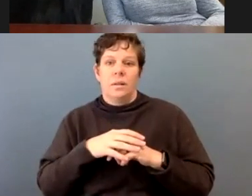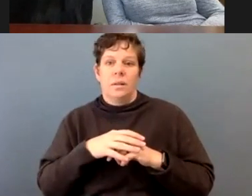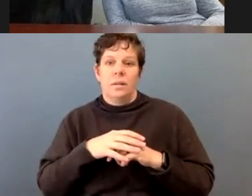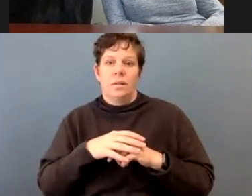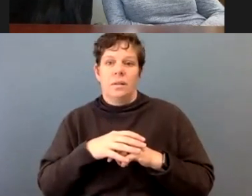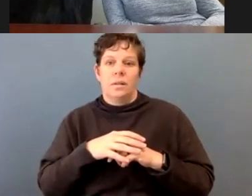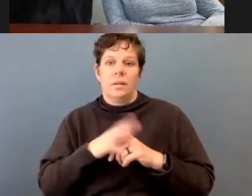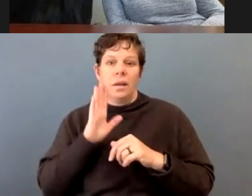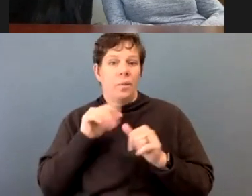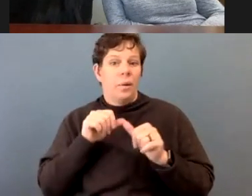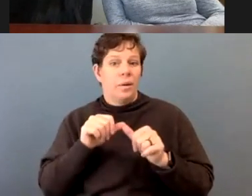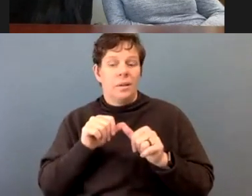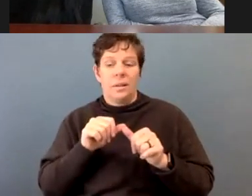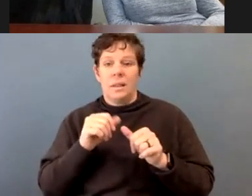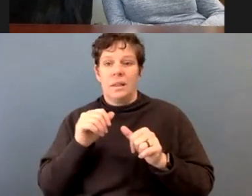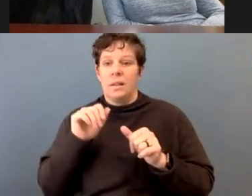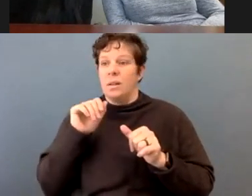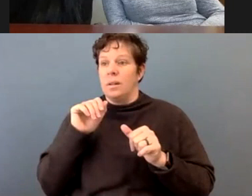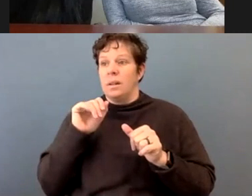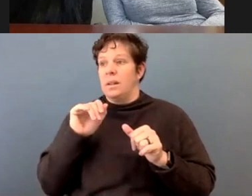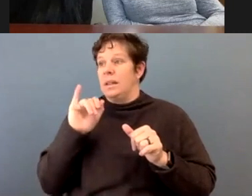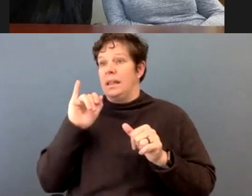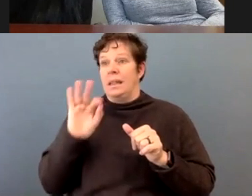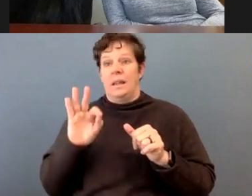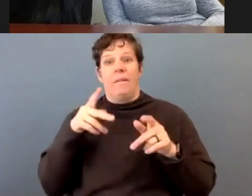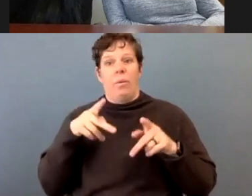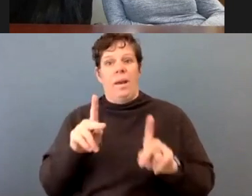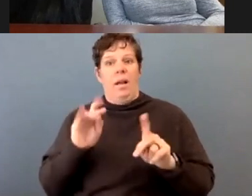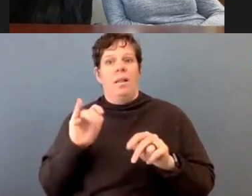as long as we let it.